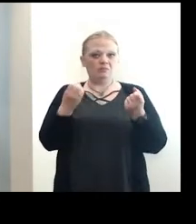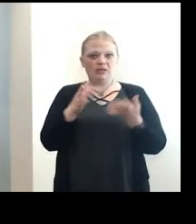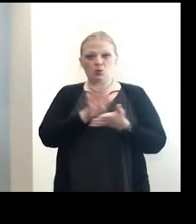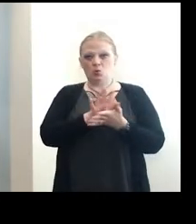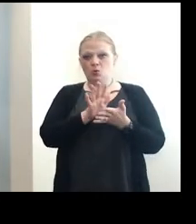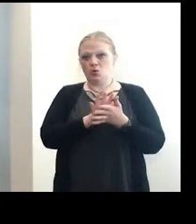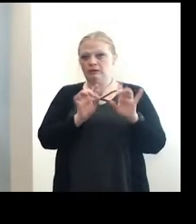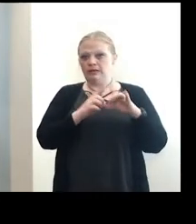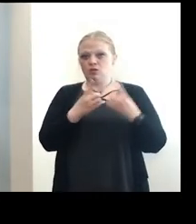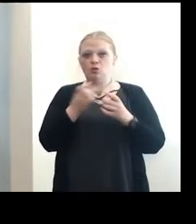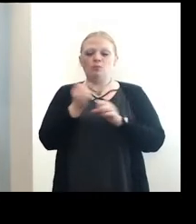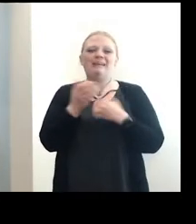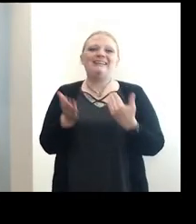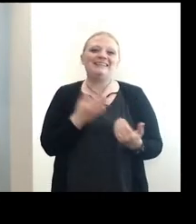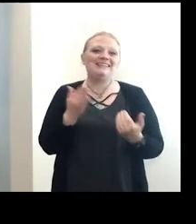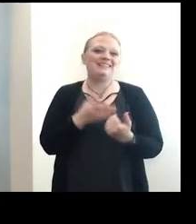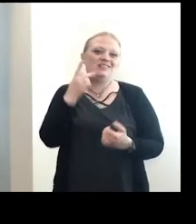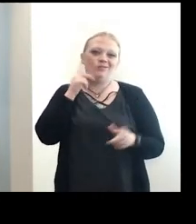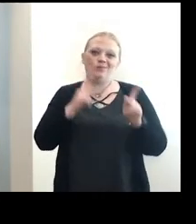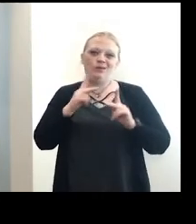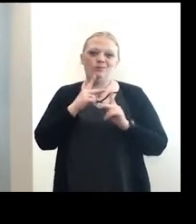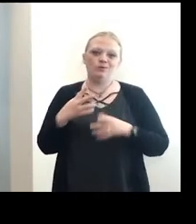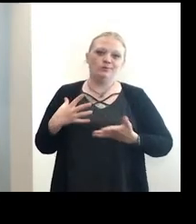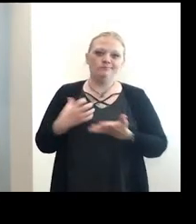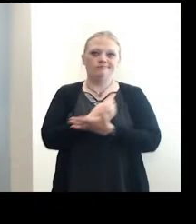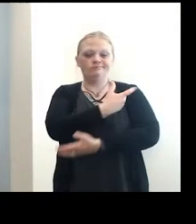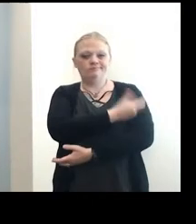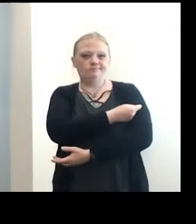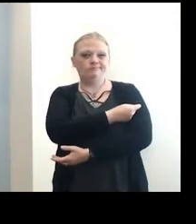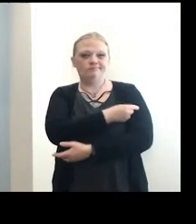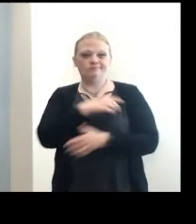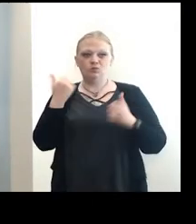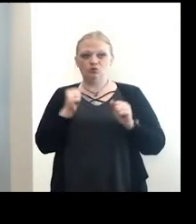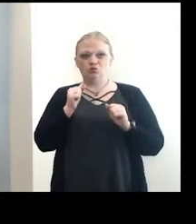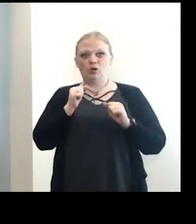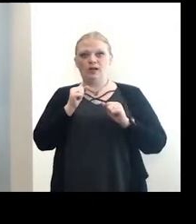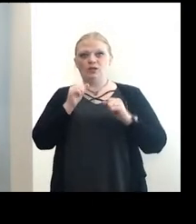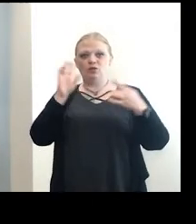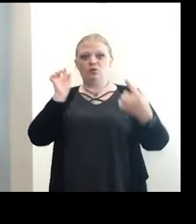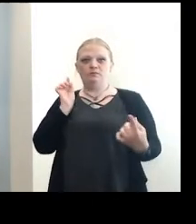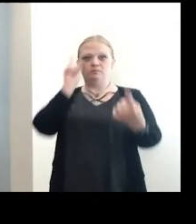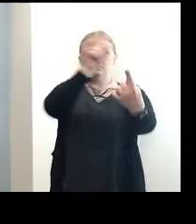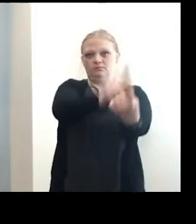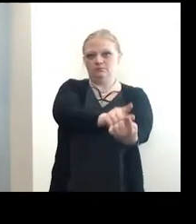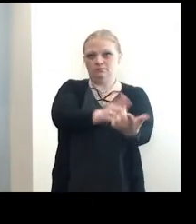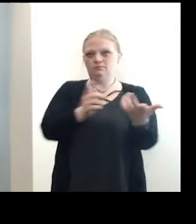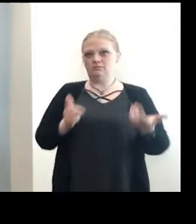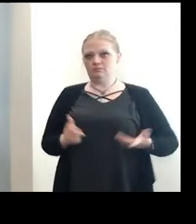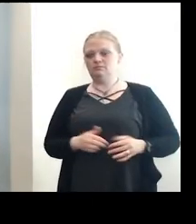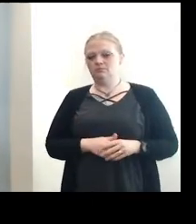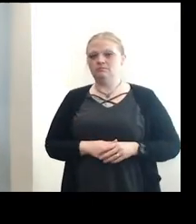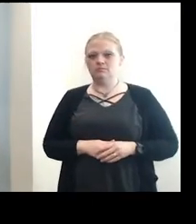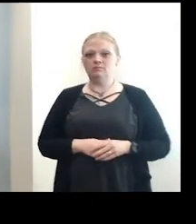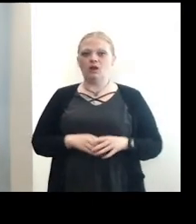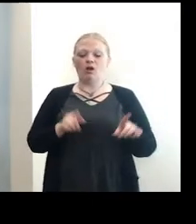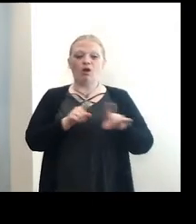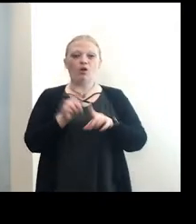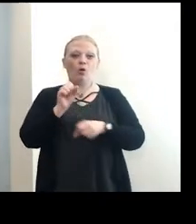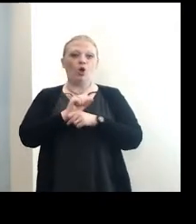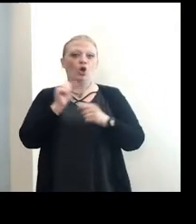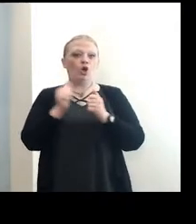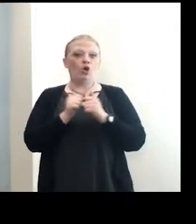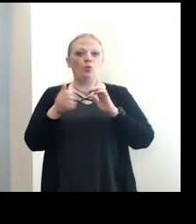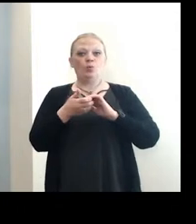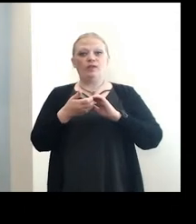districts just to make it easy for people to get vaccinated. We're trying to meet people where they are. And also, we are working with our